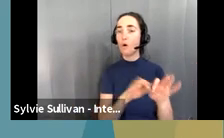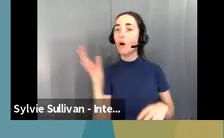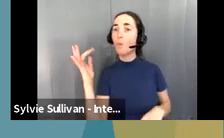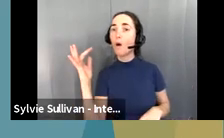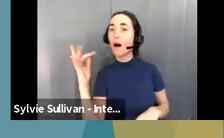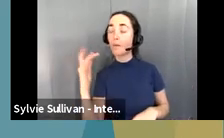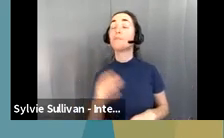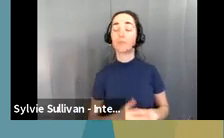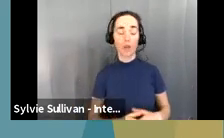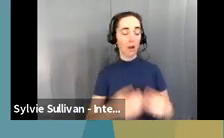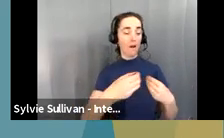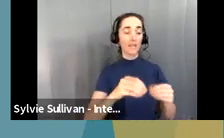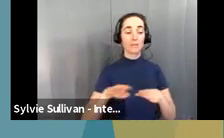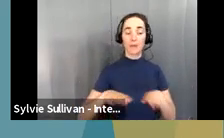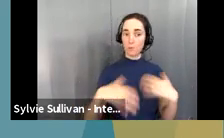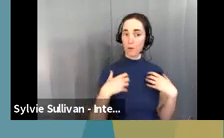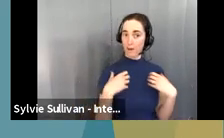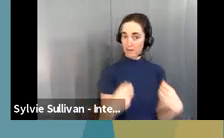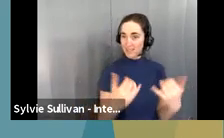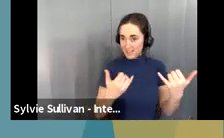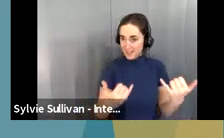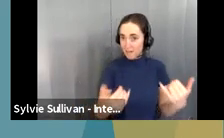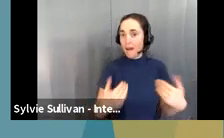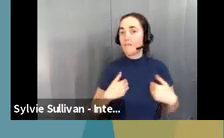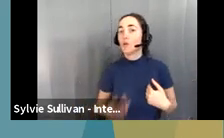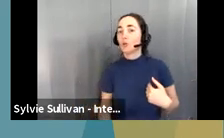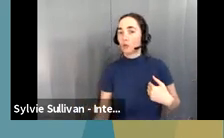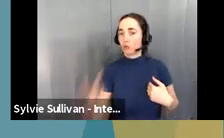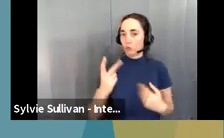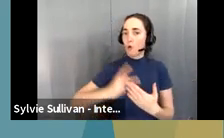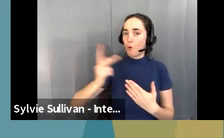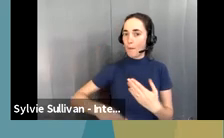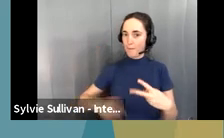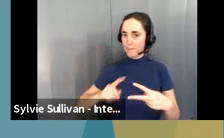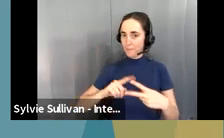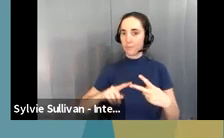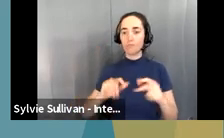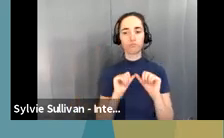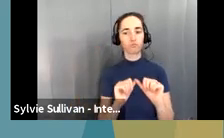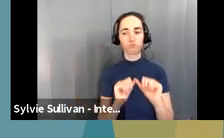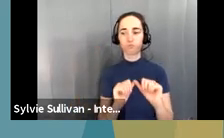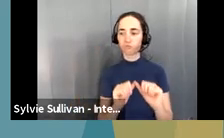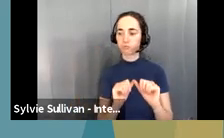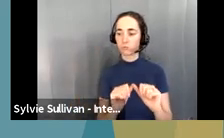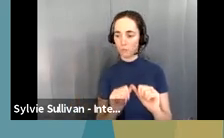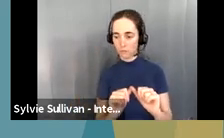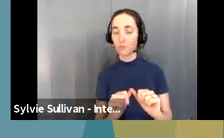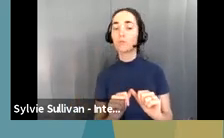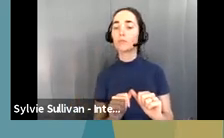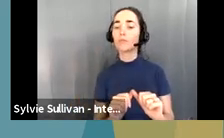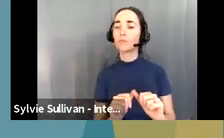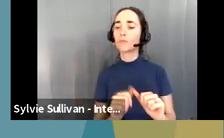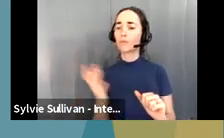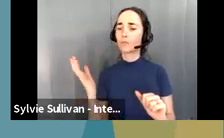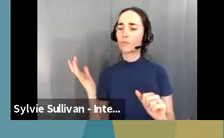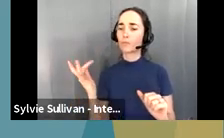Office of Behavioral Health has two programs that are ongoing that have been due to, um,